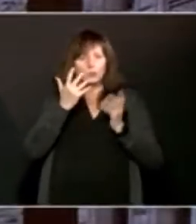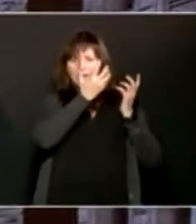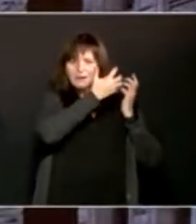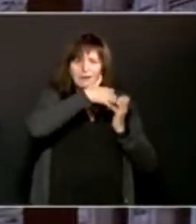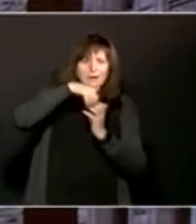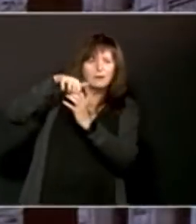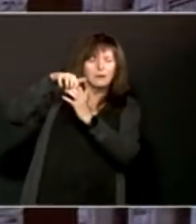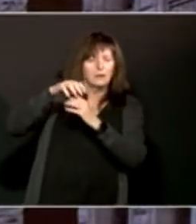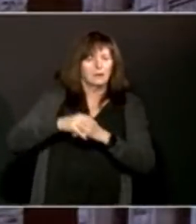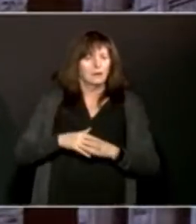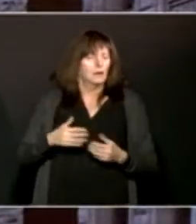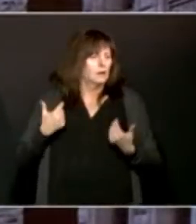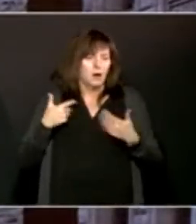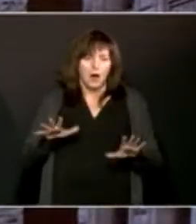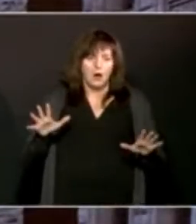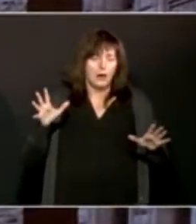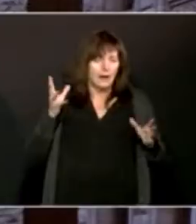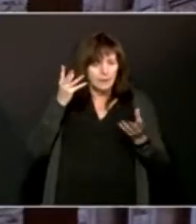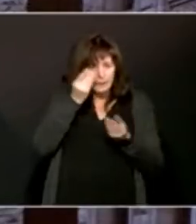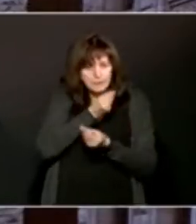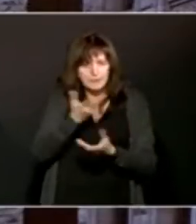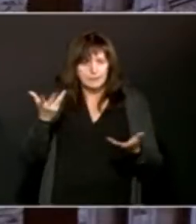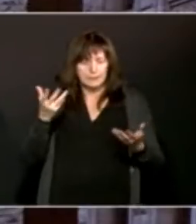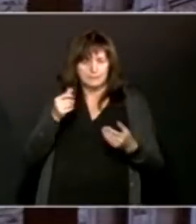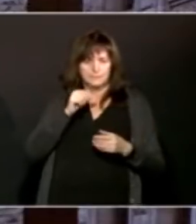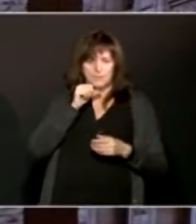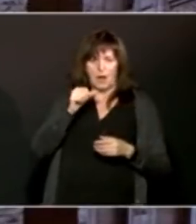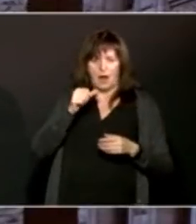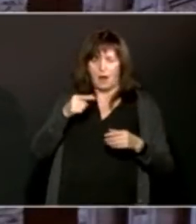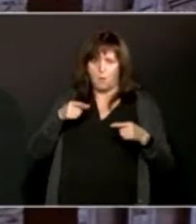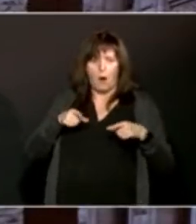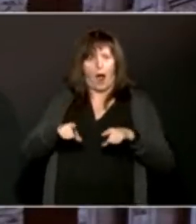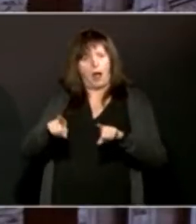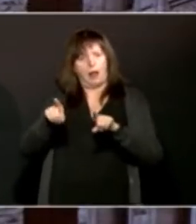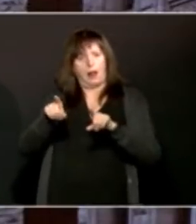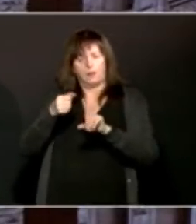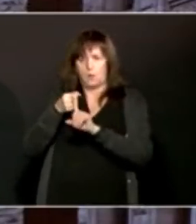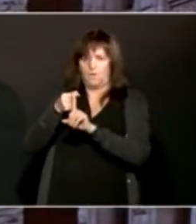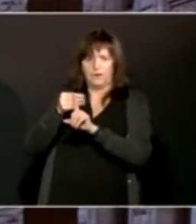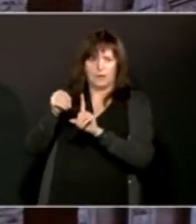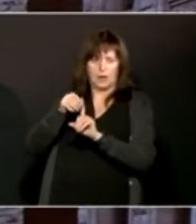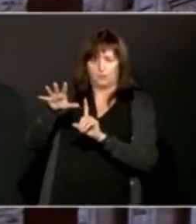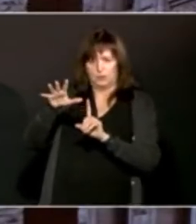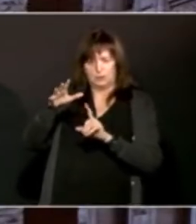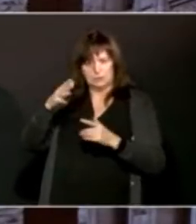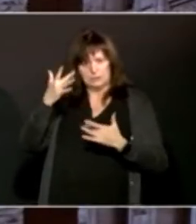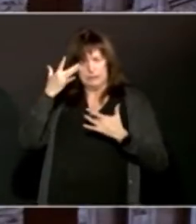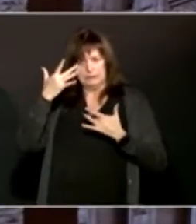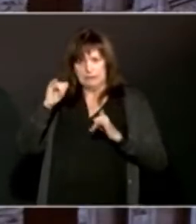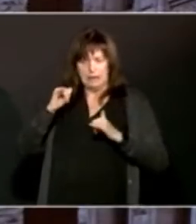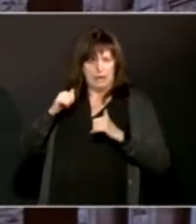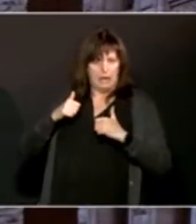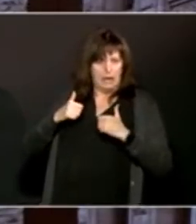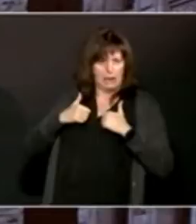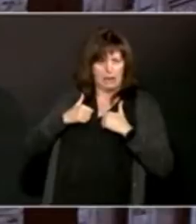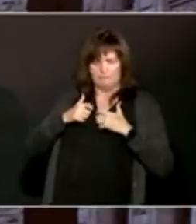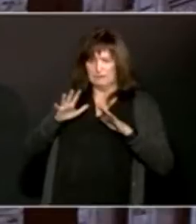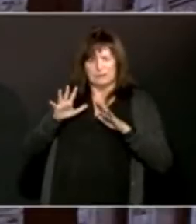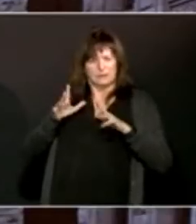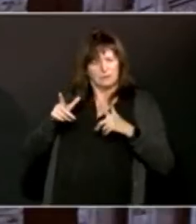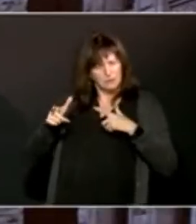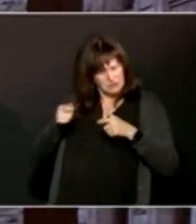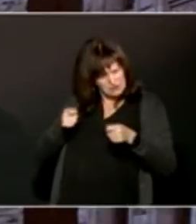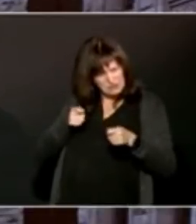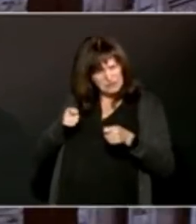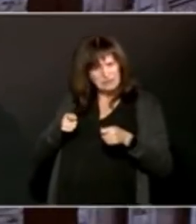not why they're still in the midst of an outbreak but maybe on a proactive basis to keep them under control so it doesn't spread any further. Follow-up